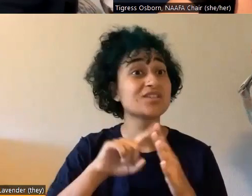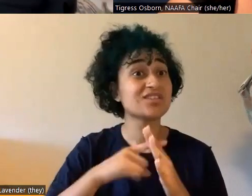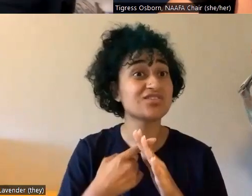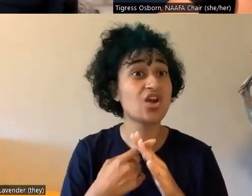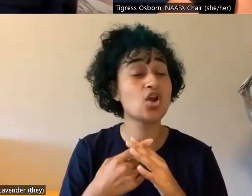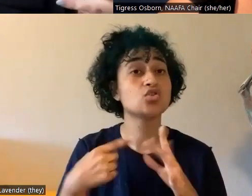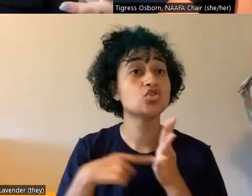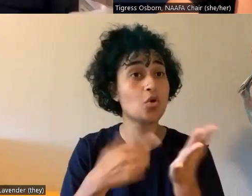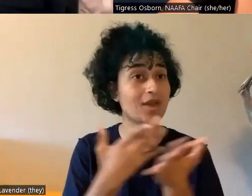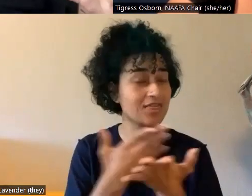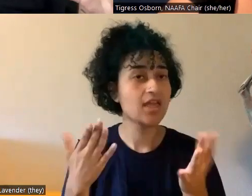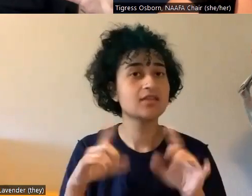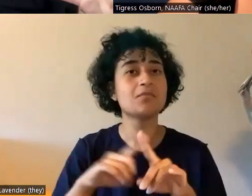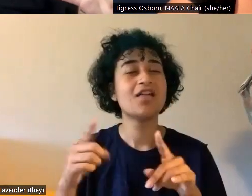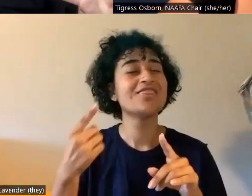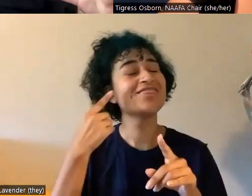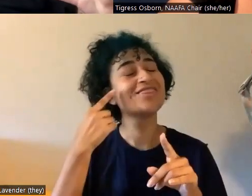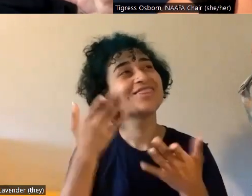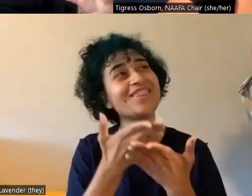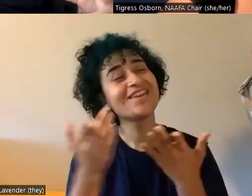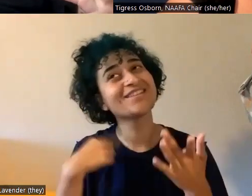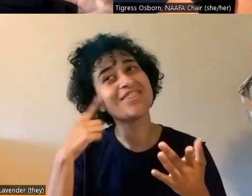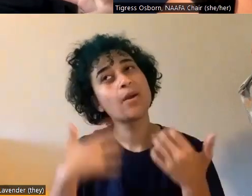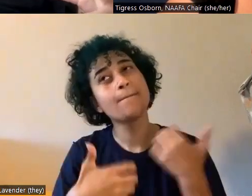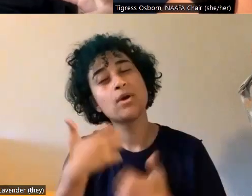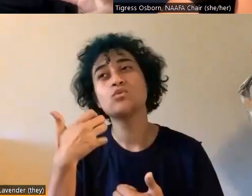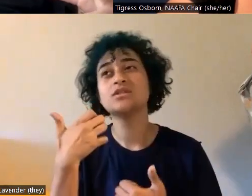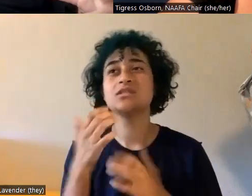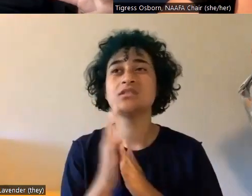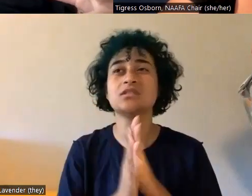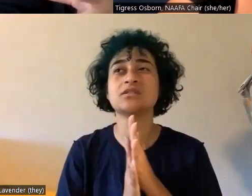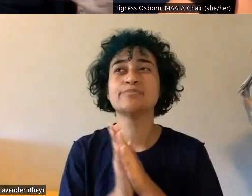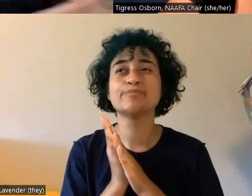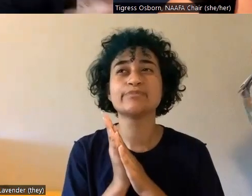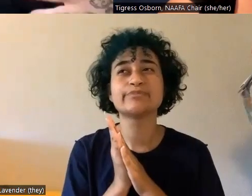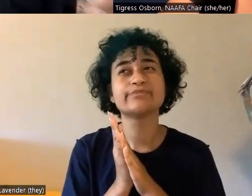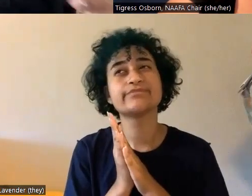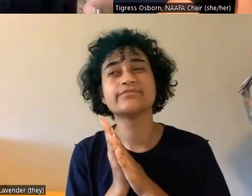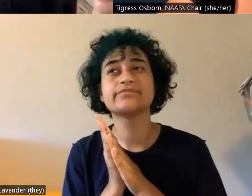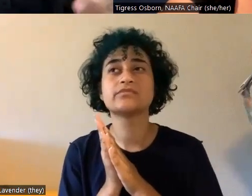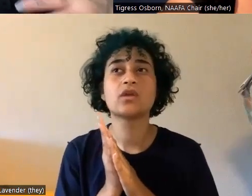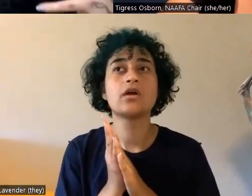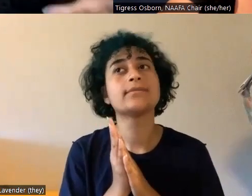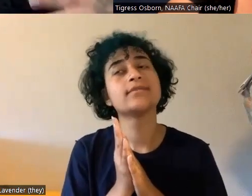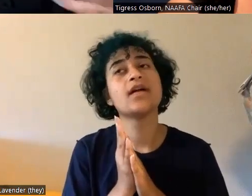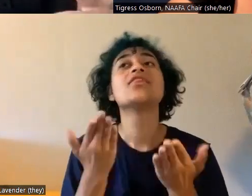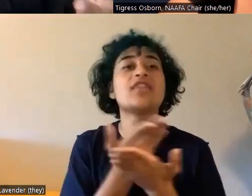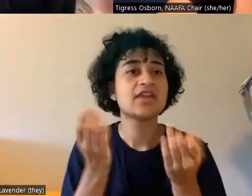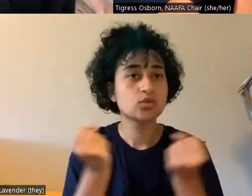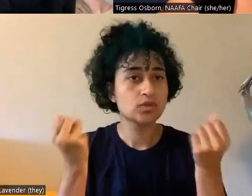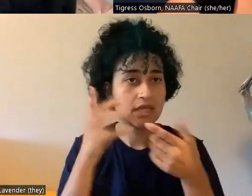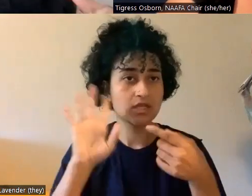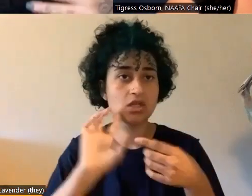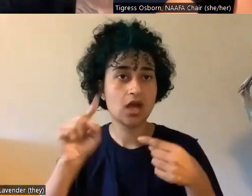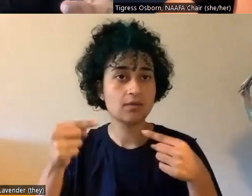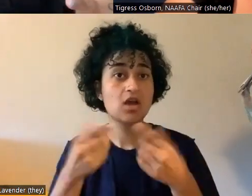but the, the things that I think are most, um, the ones we're scared to talk about are the ones that change